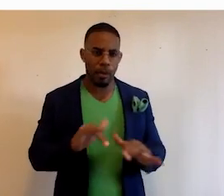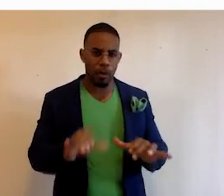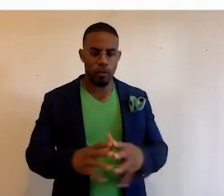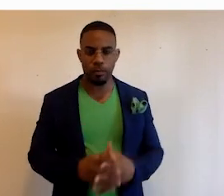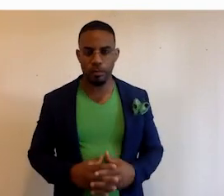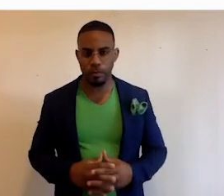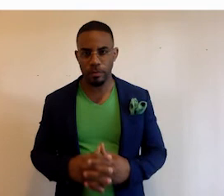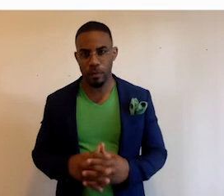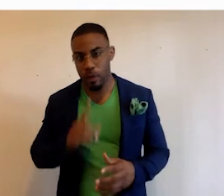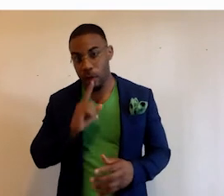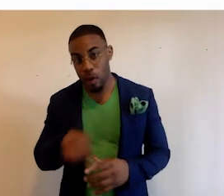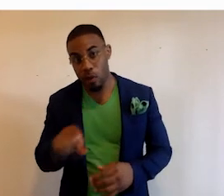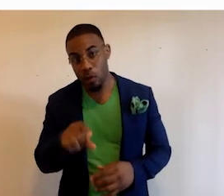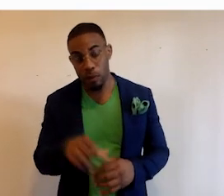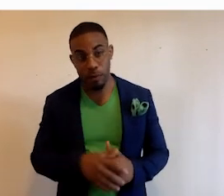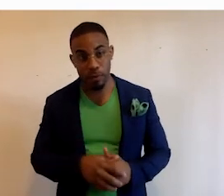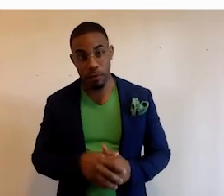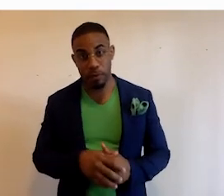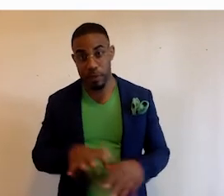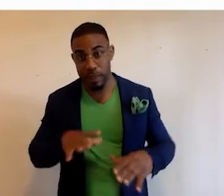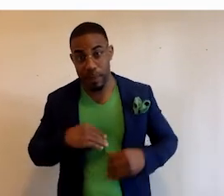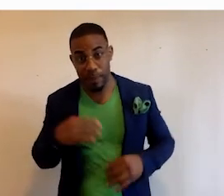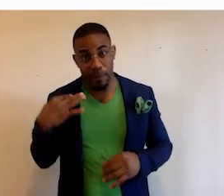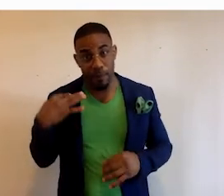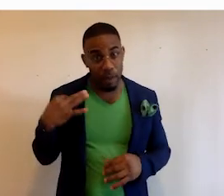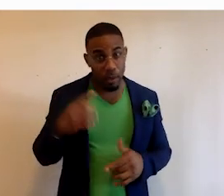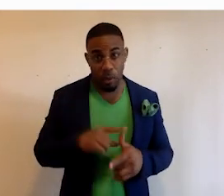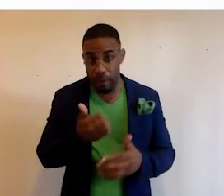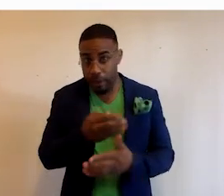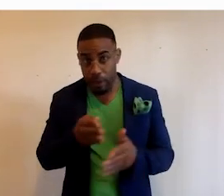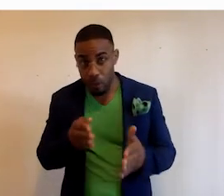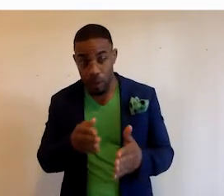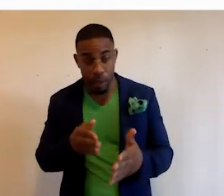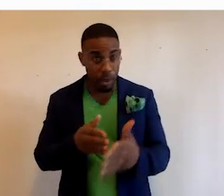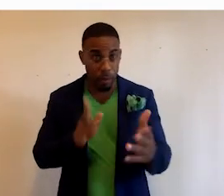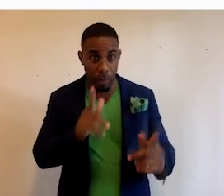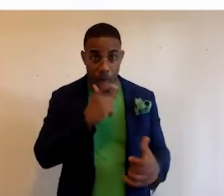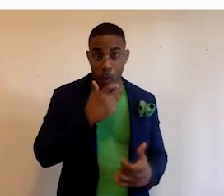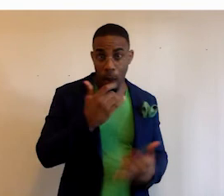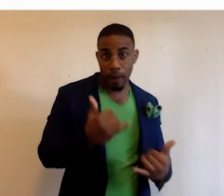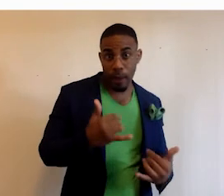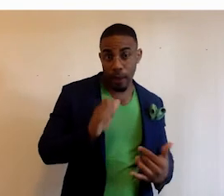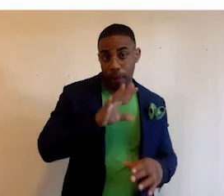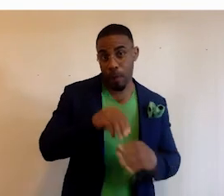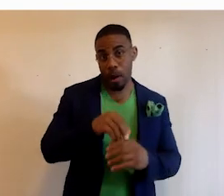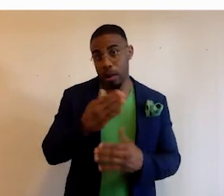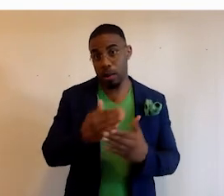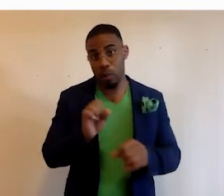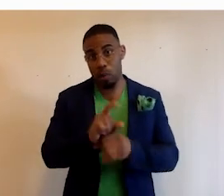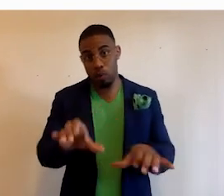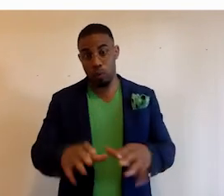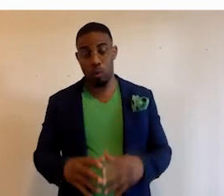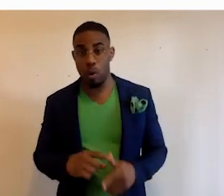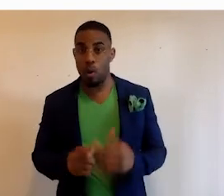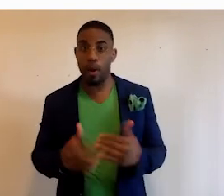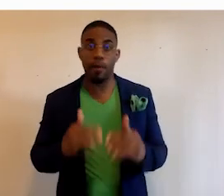doing. Are you all accepting volunteers or is there any way that, you the folks that are watching now could be a part of some of the work that you're